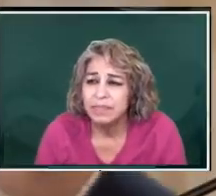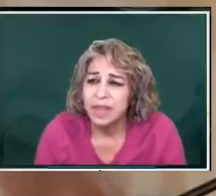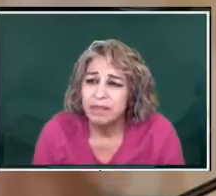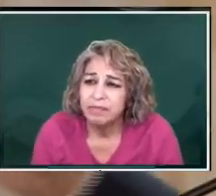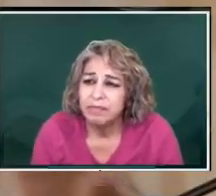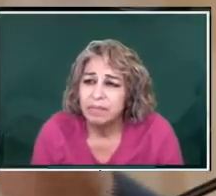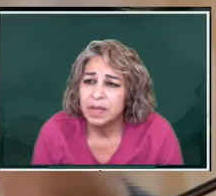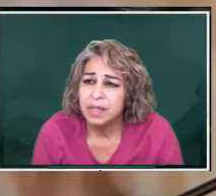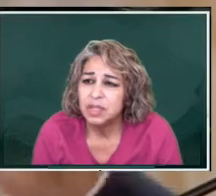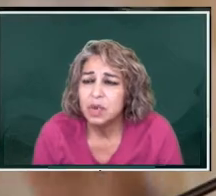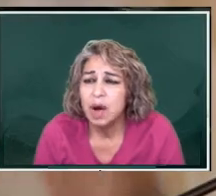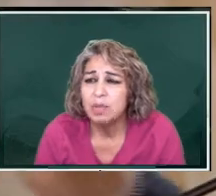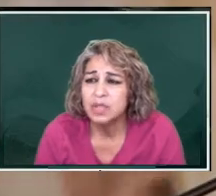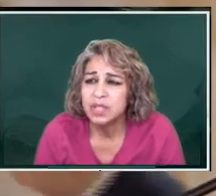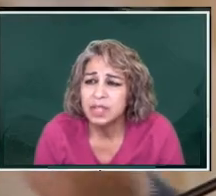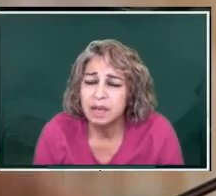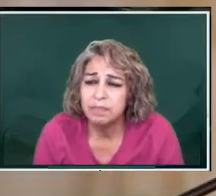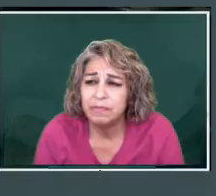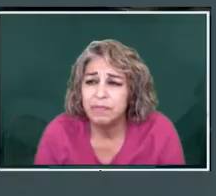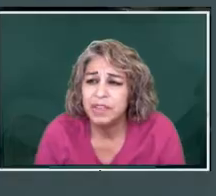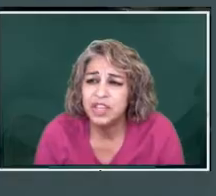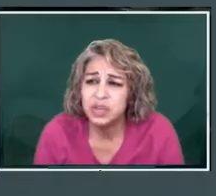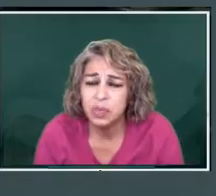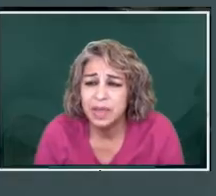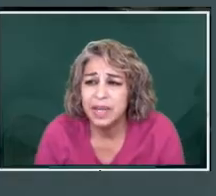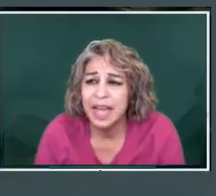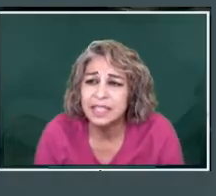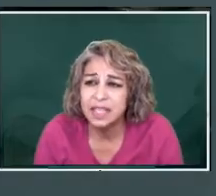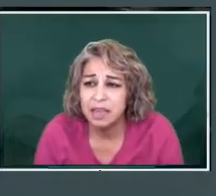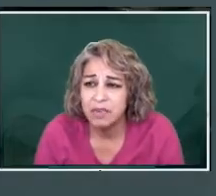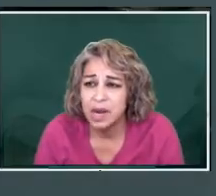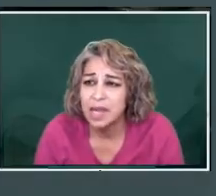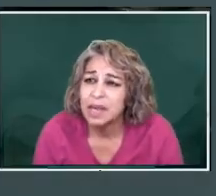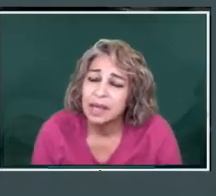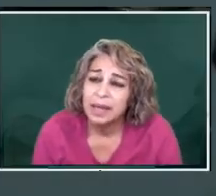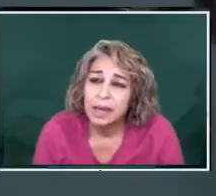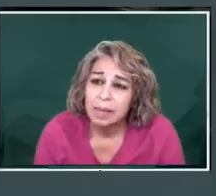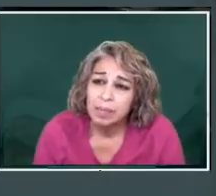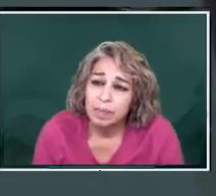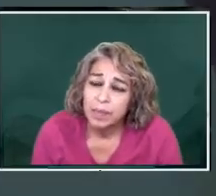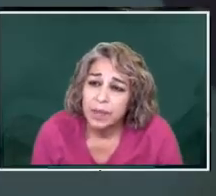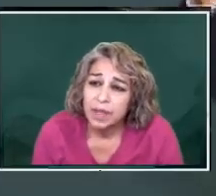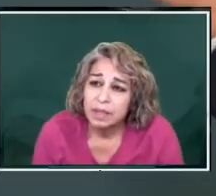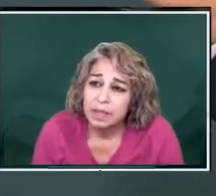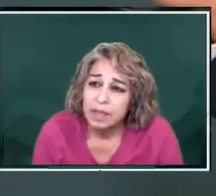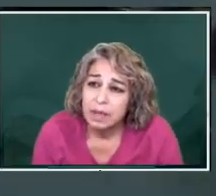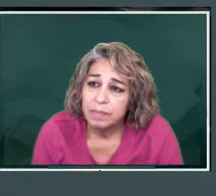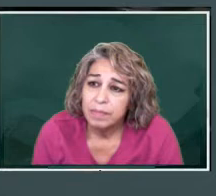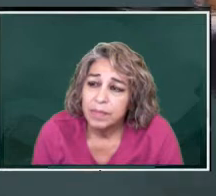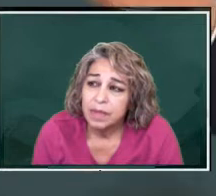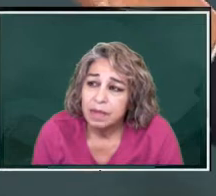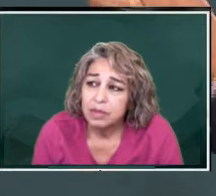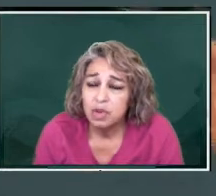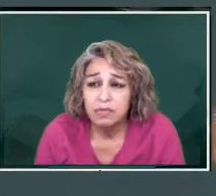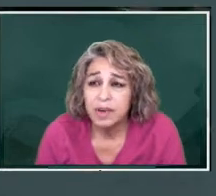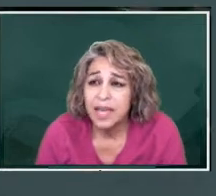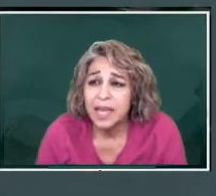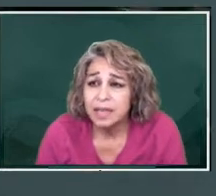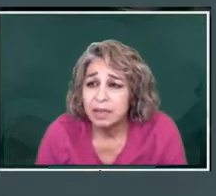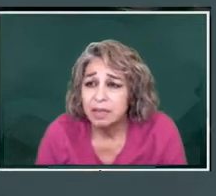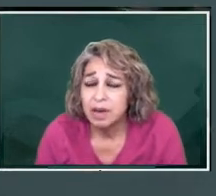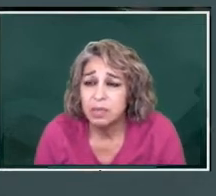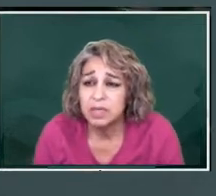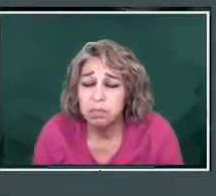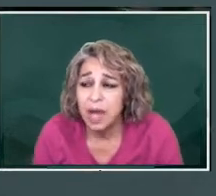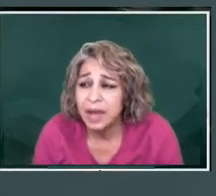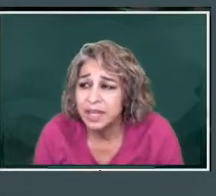to almost finish with a gas thievery, don't forget,